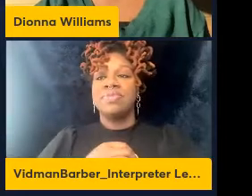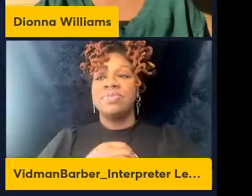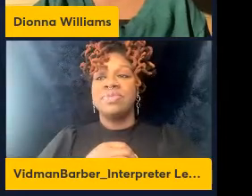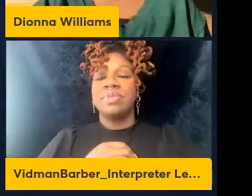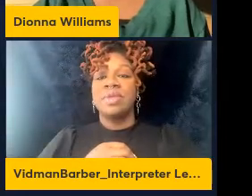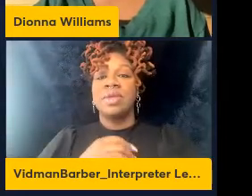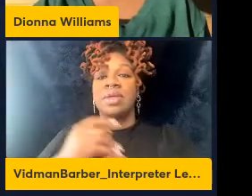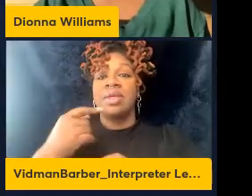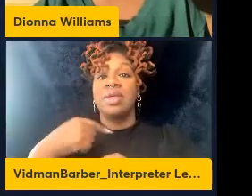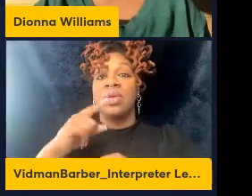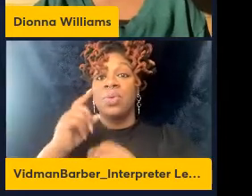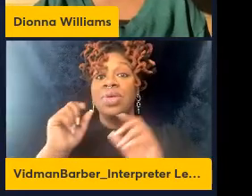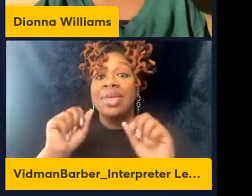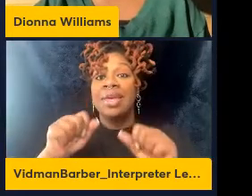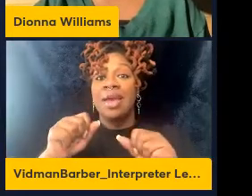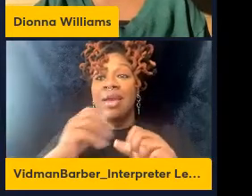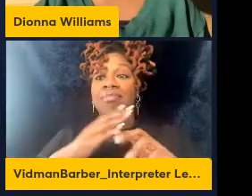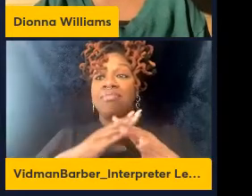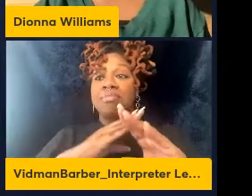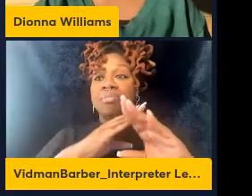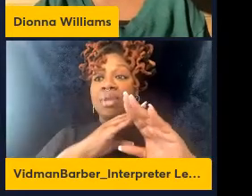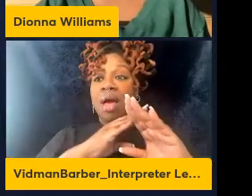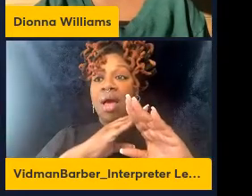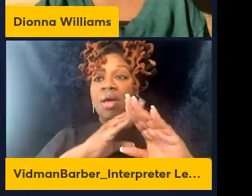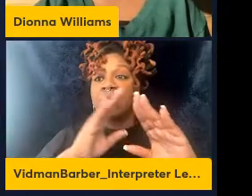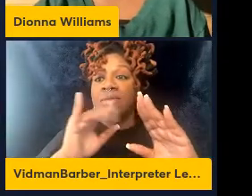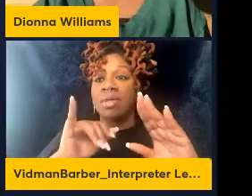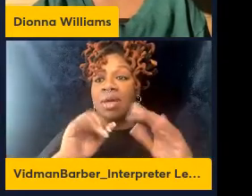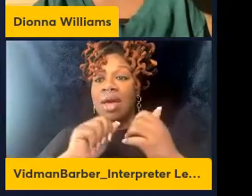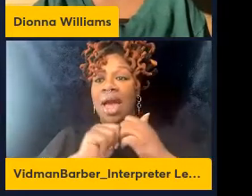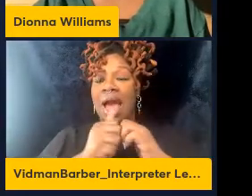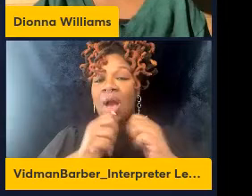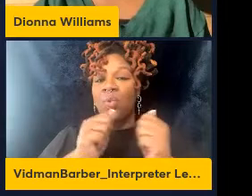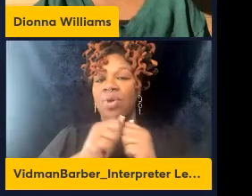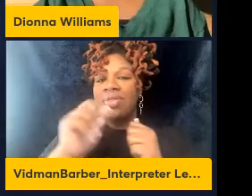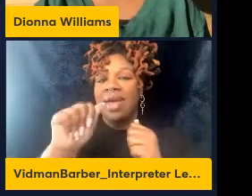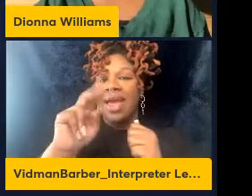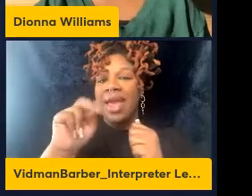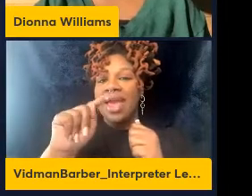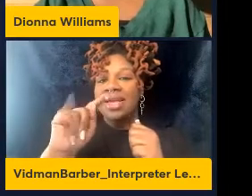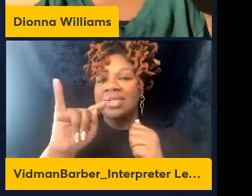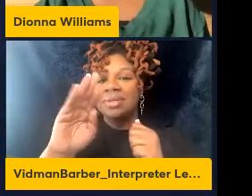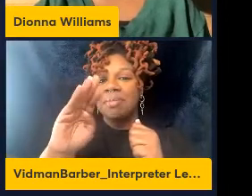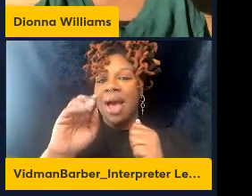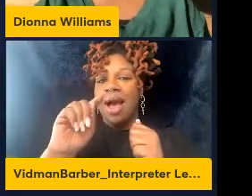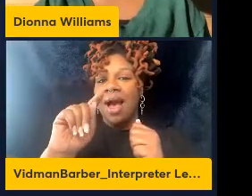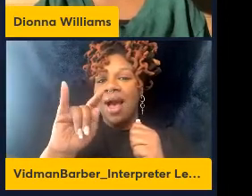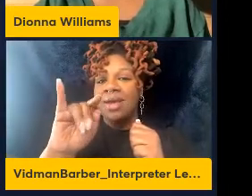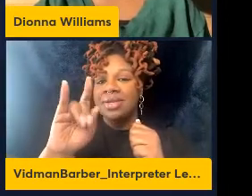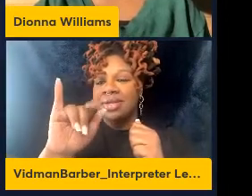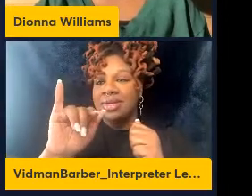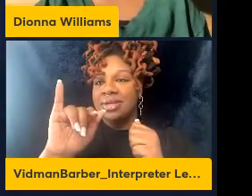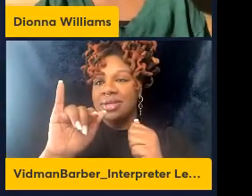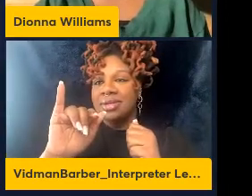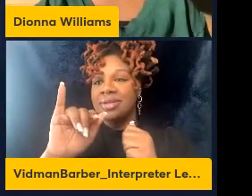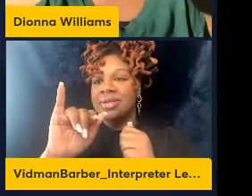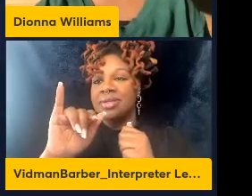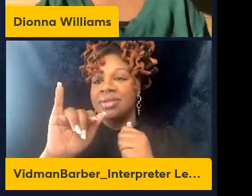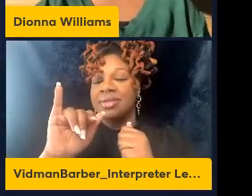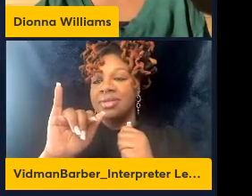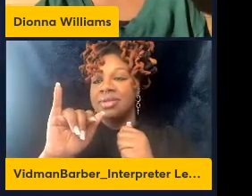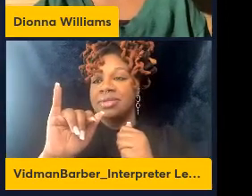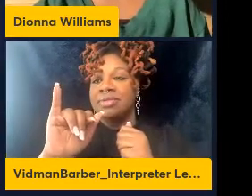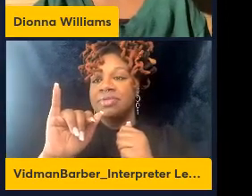antibody. And you can see that for the 14-16 monocyte specifically, you can inhibit migration to CCL2 when you have ALKAM